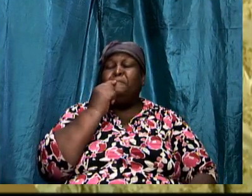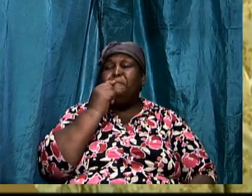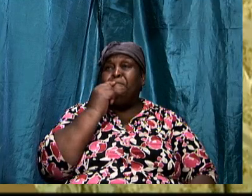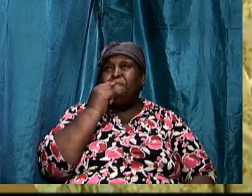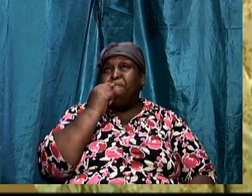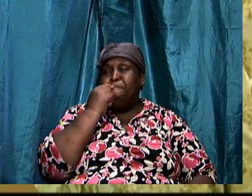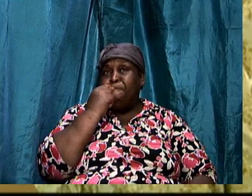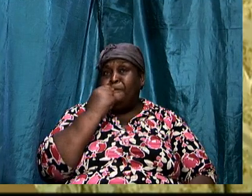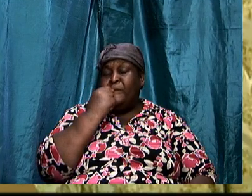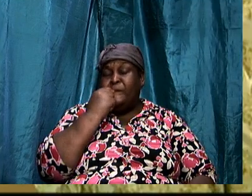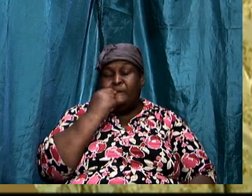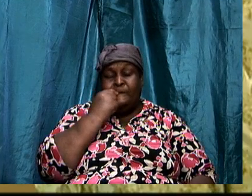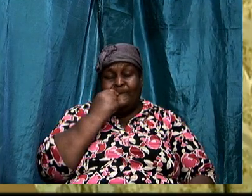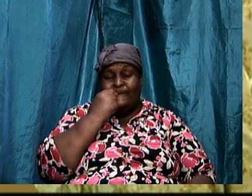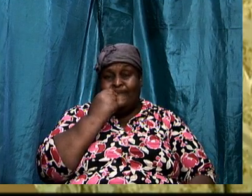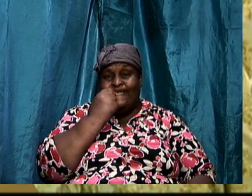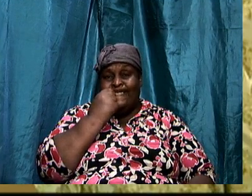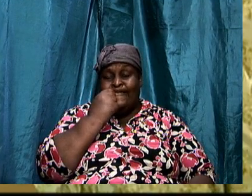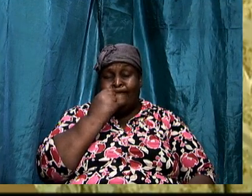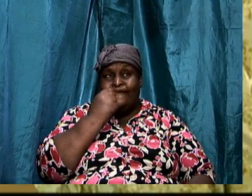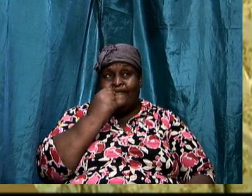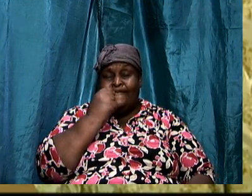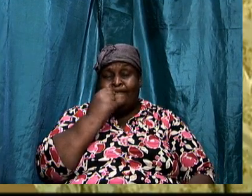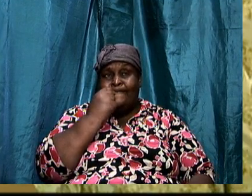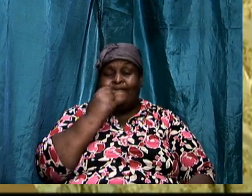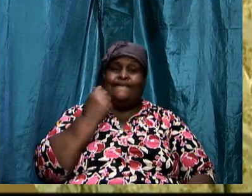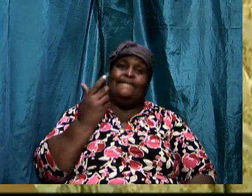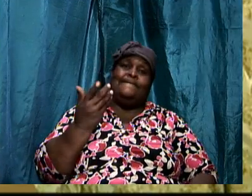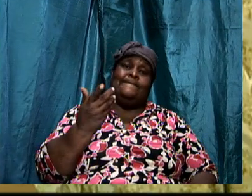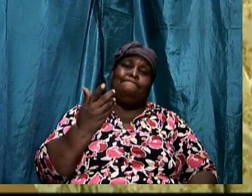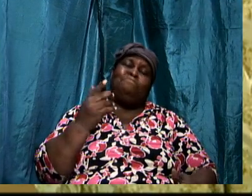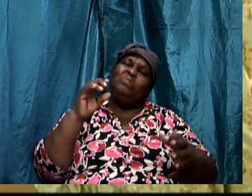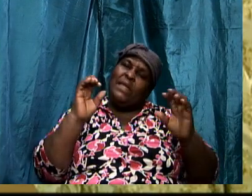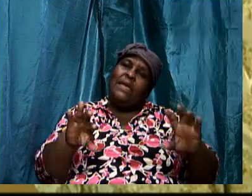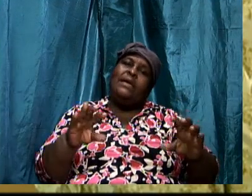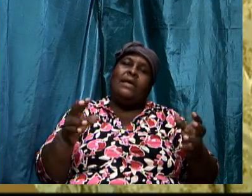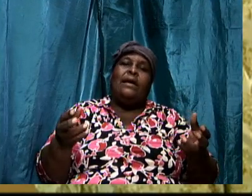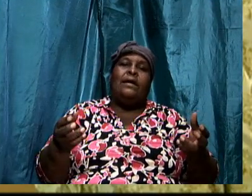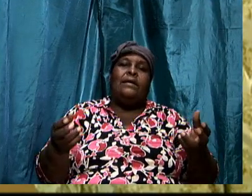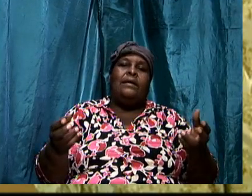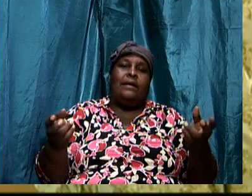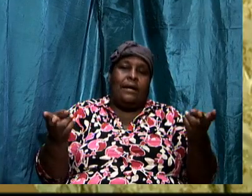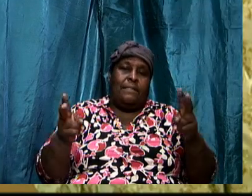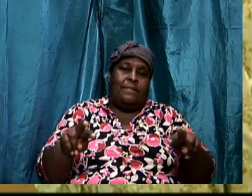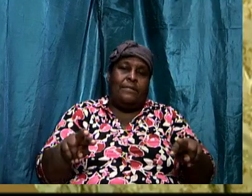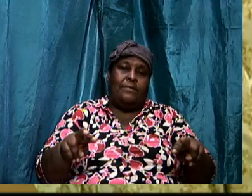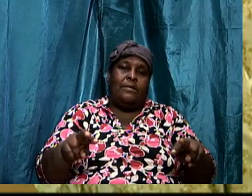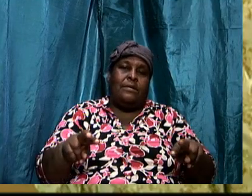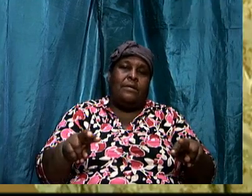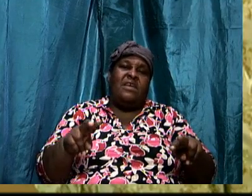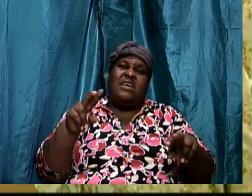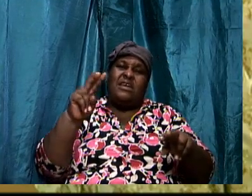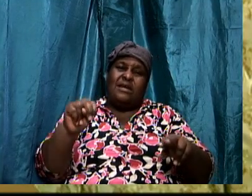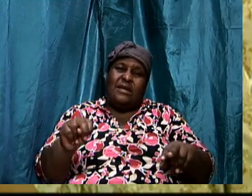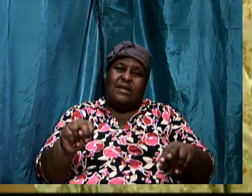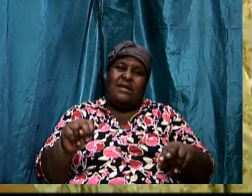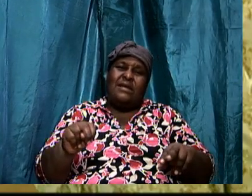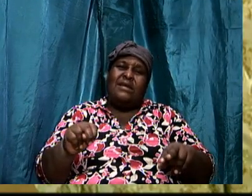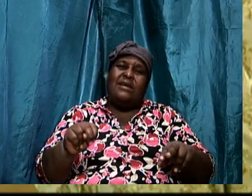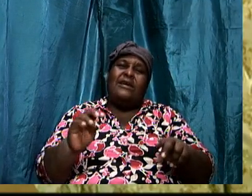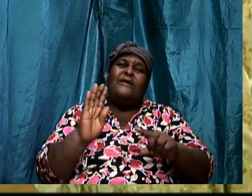a love for the Word. It can happen. We just need to push against this flesh.